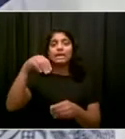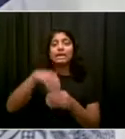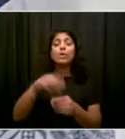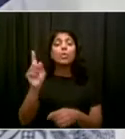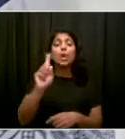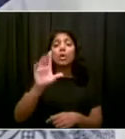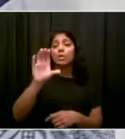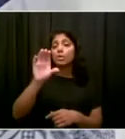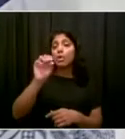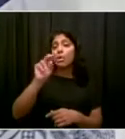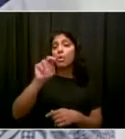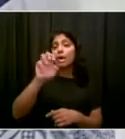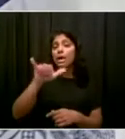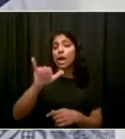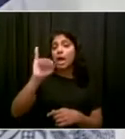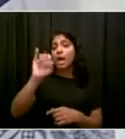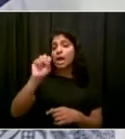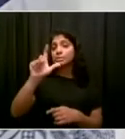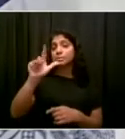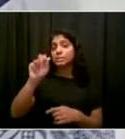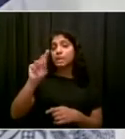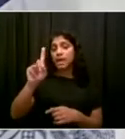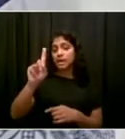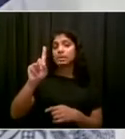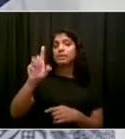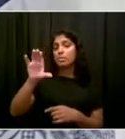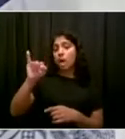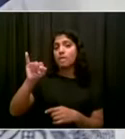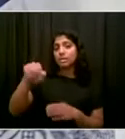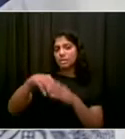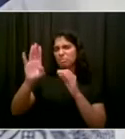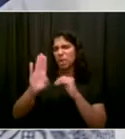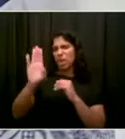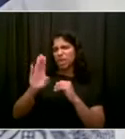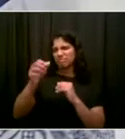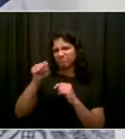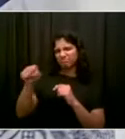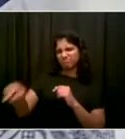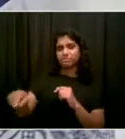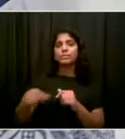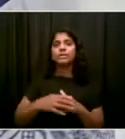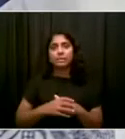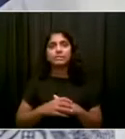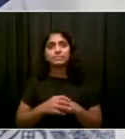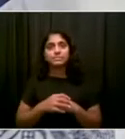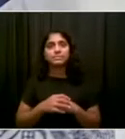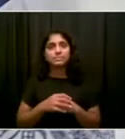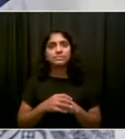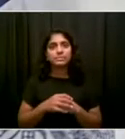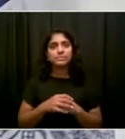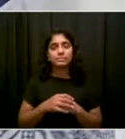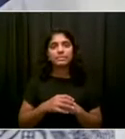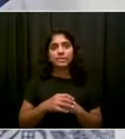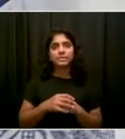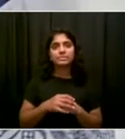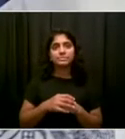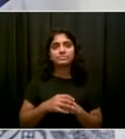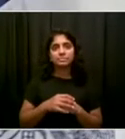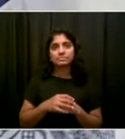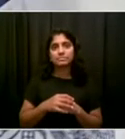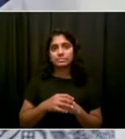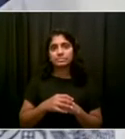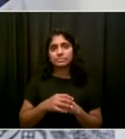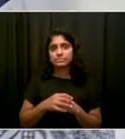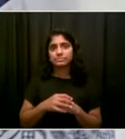McAvoy, who will be the recipient of the one millionth dose. Kira is 12. One millionth dose.